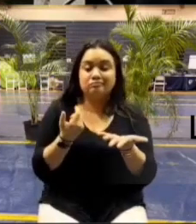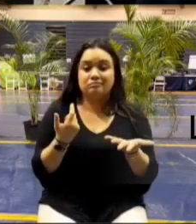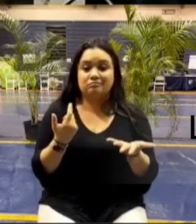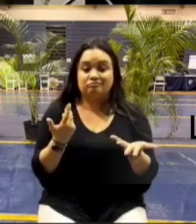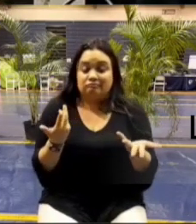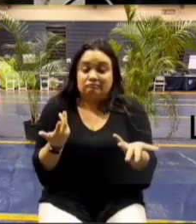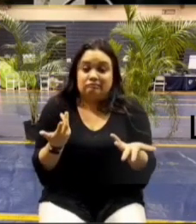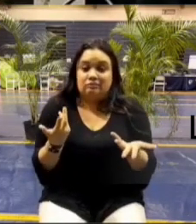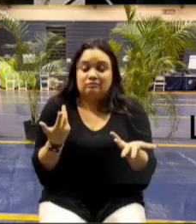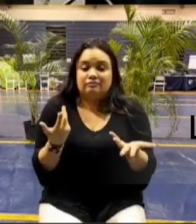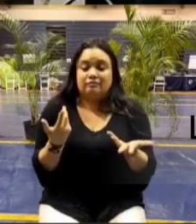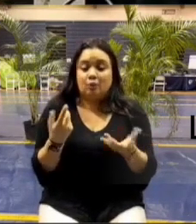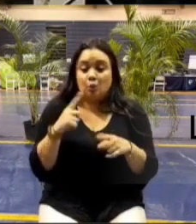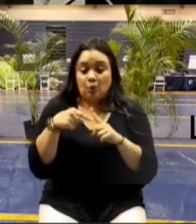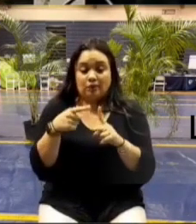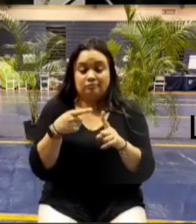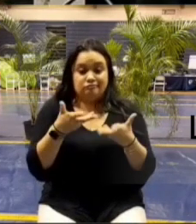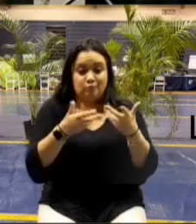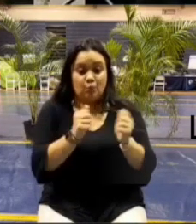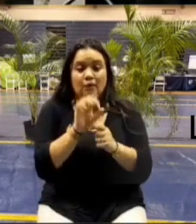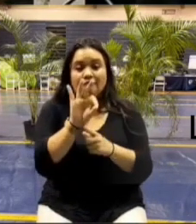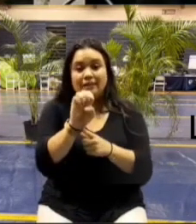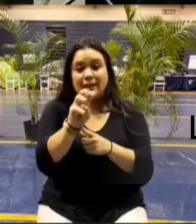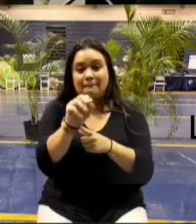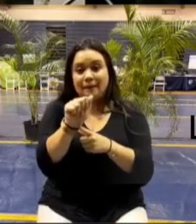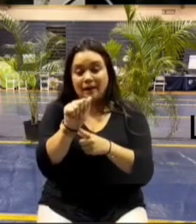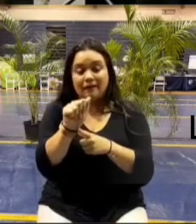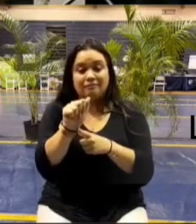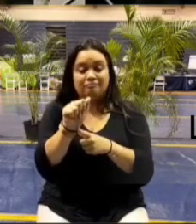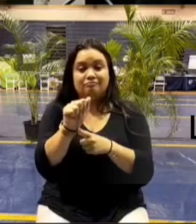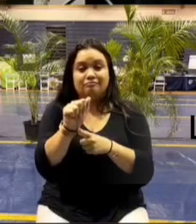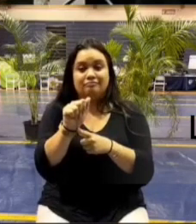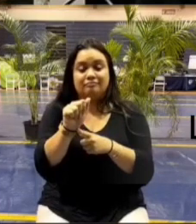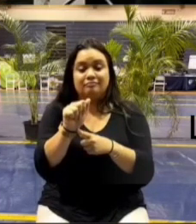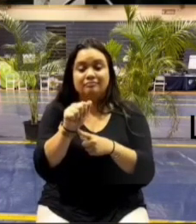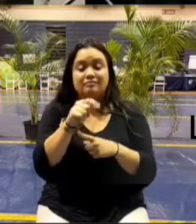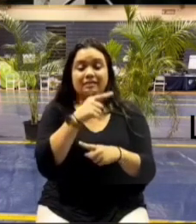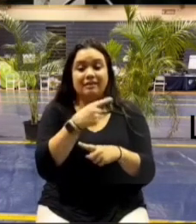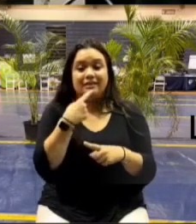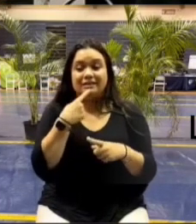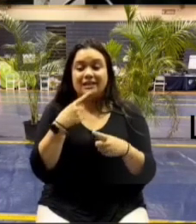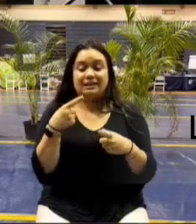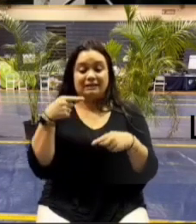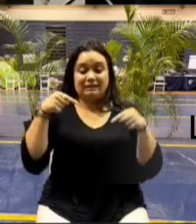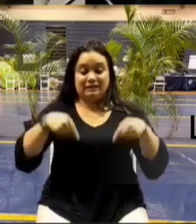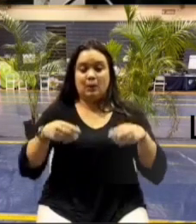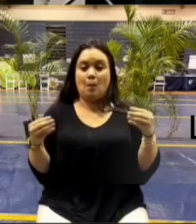the fema guys they describe us as the most complex